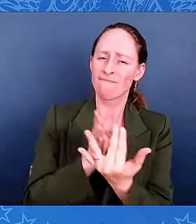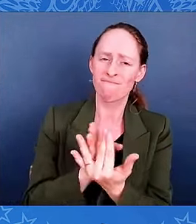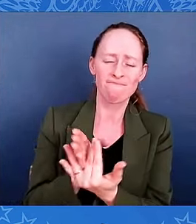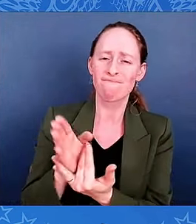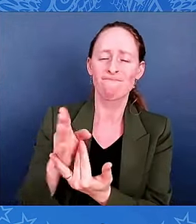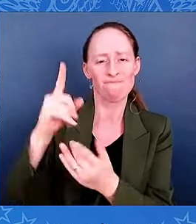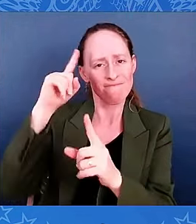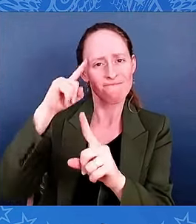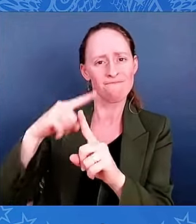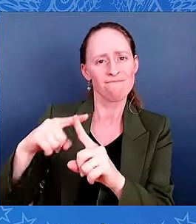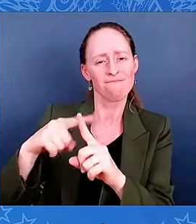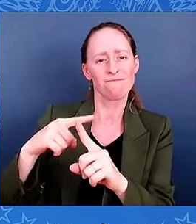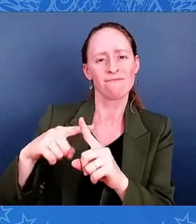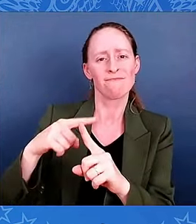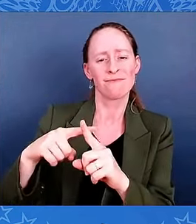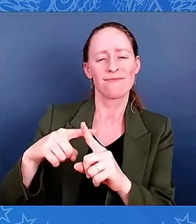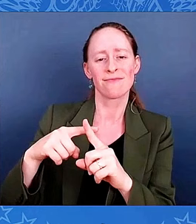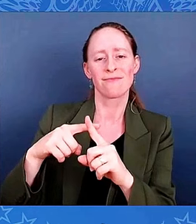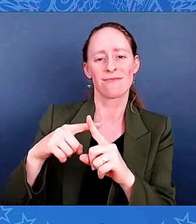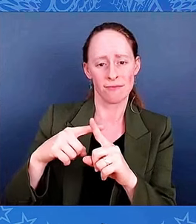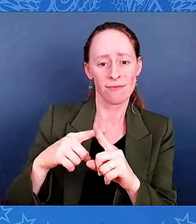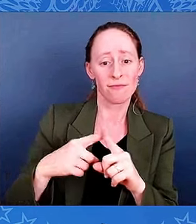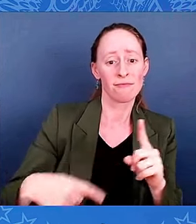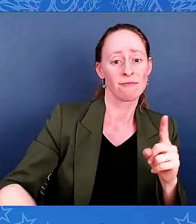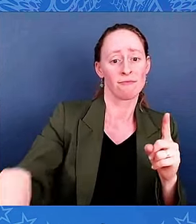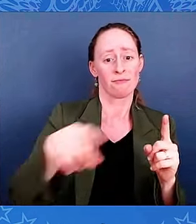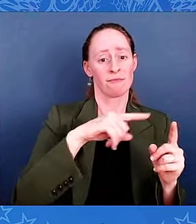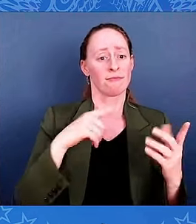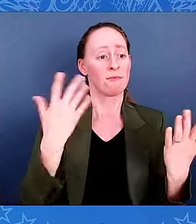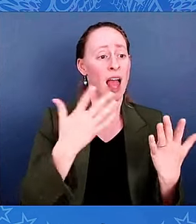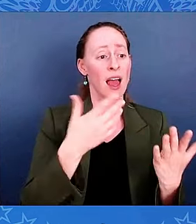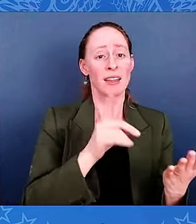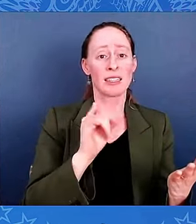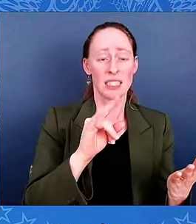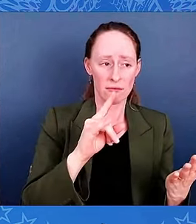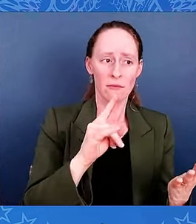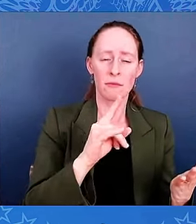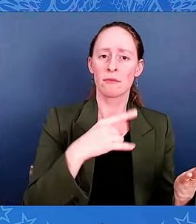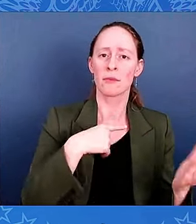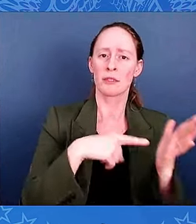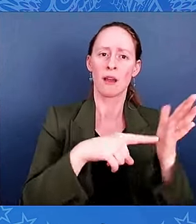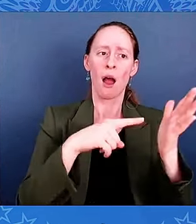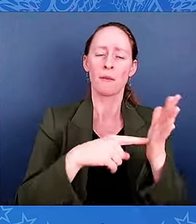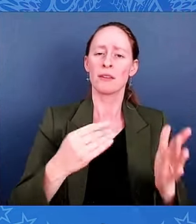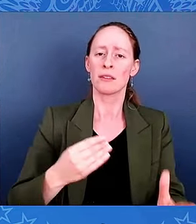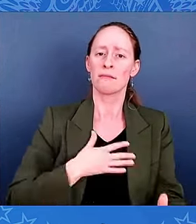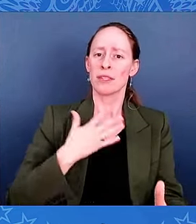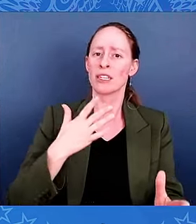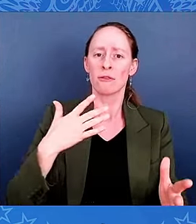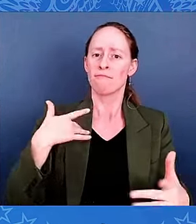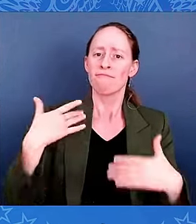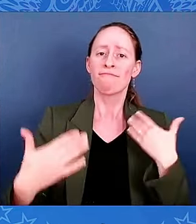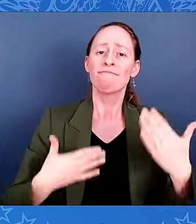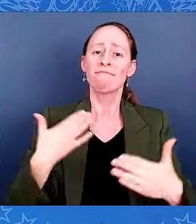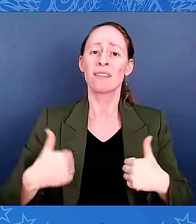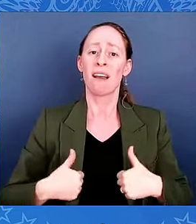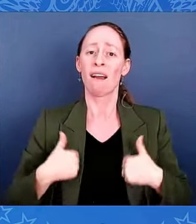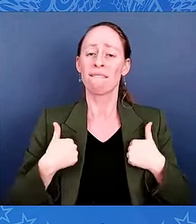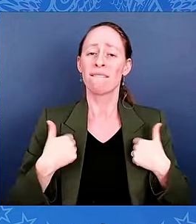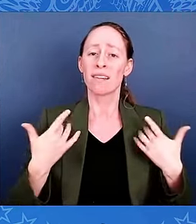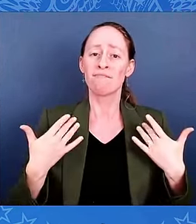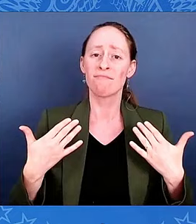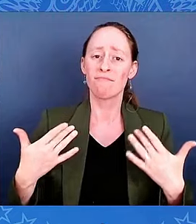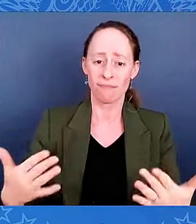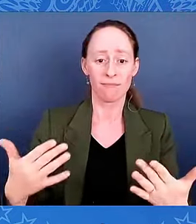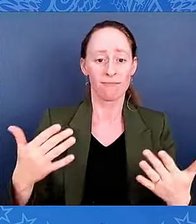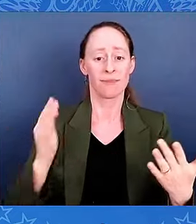righteousness in our own lives, in our communities, in our nation, and around the world. And Heavenly Father,